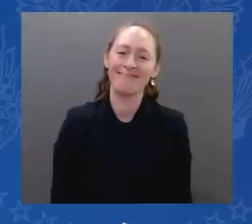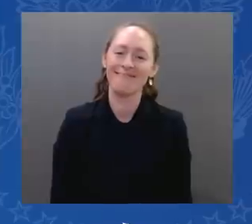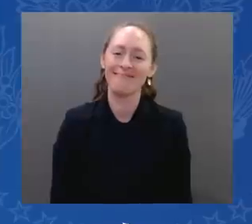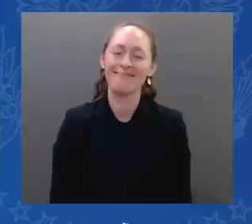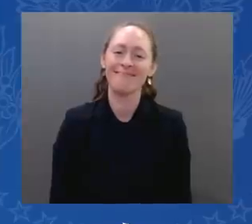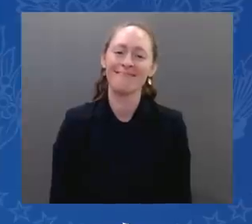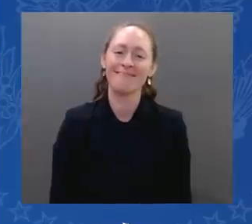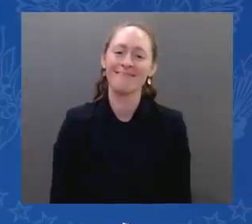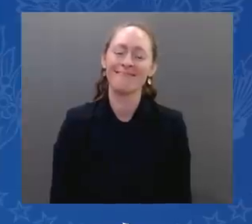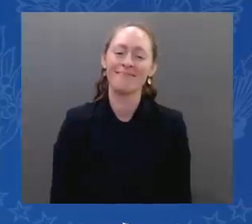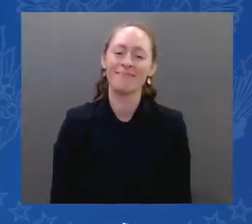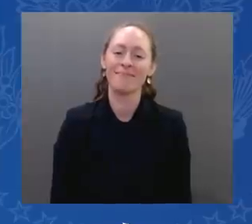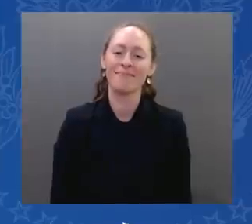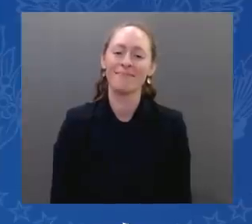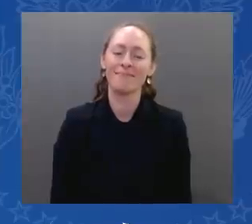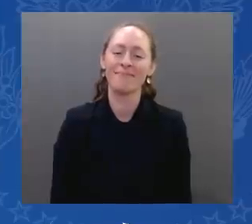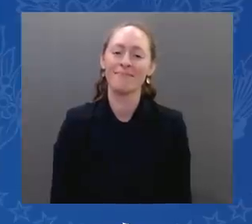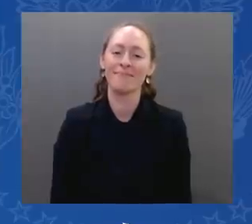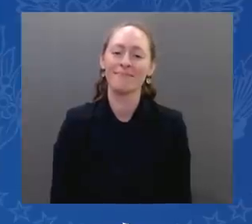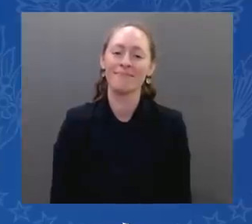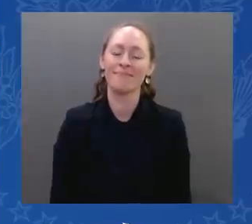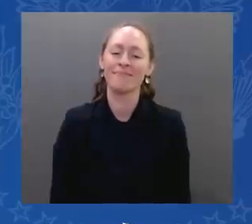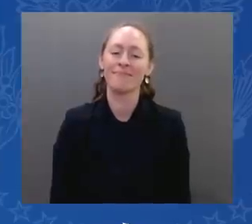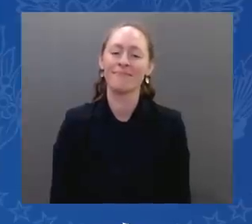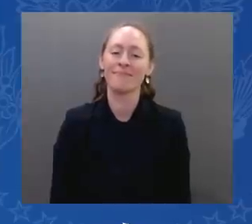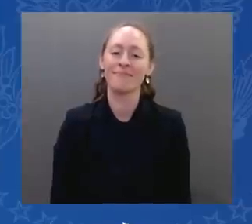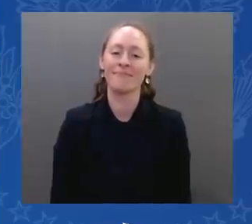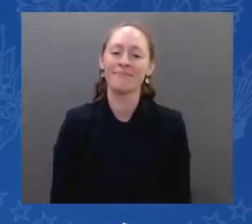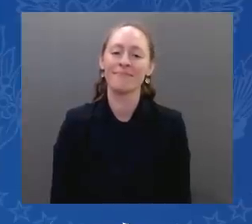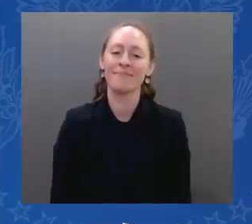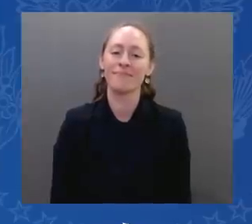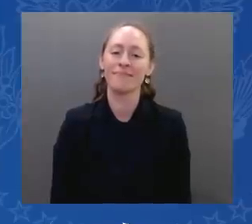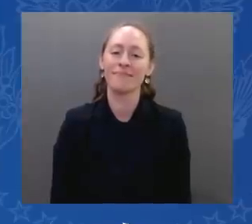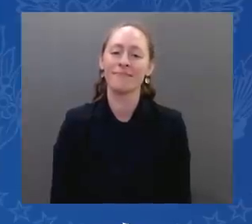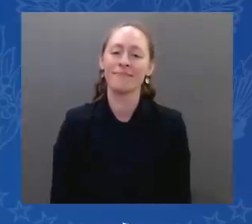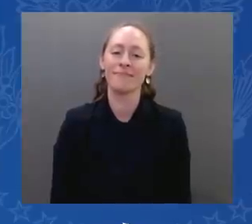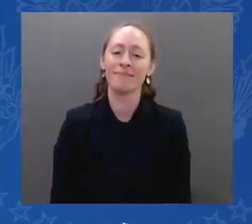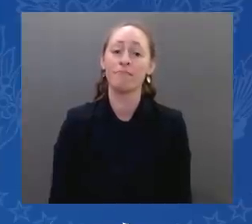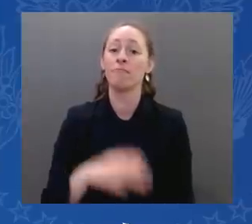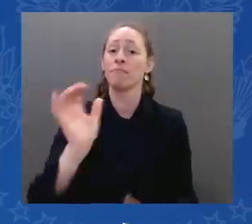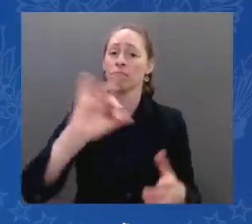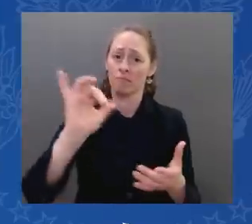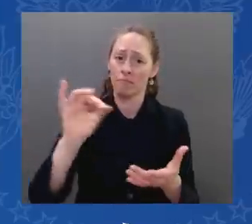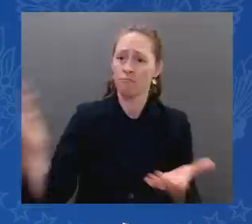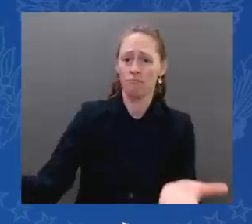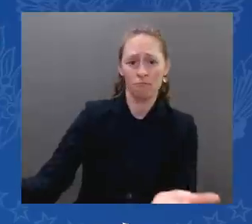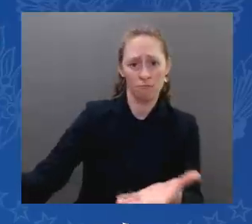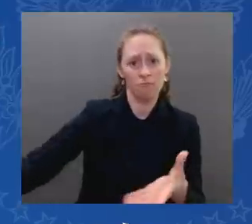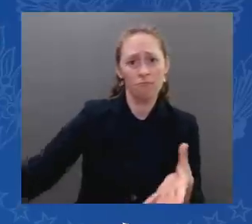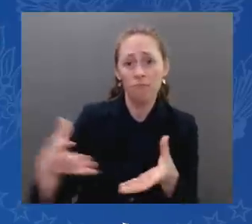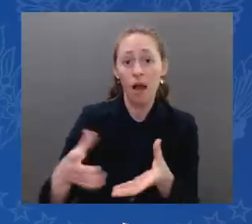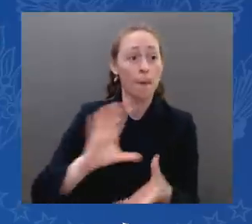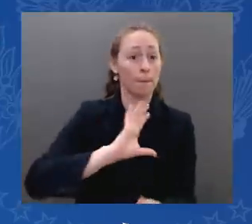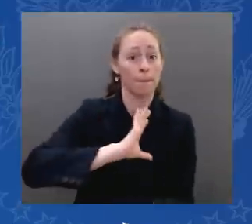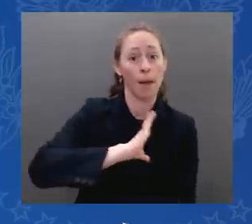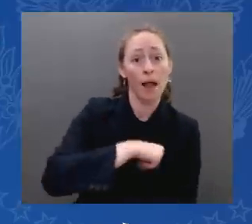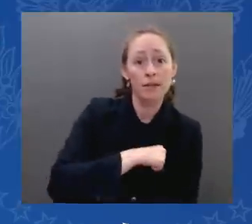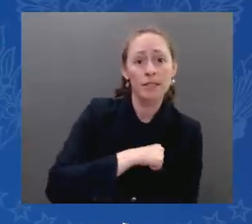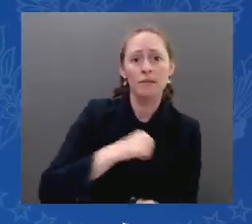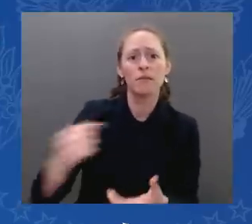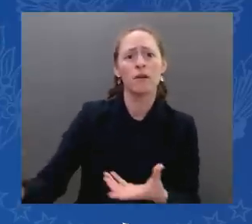a message of peace. Israel wants peace and believes in peace. We will never